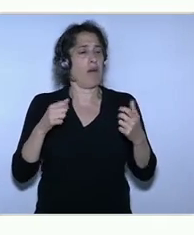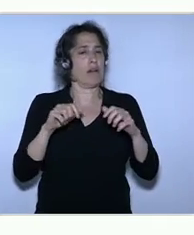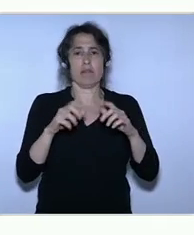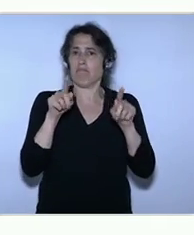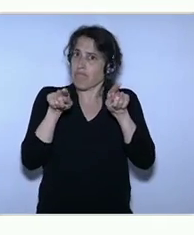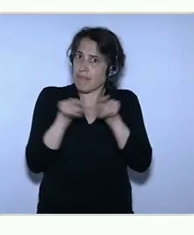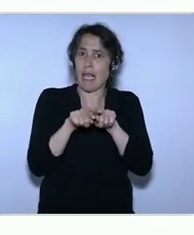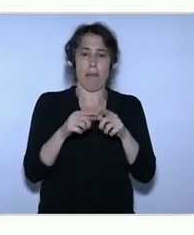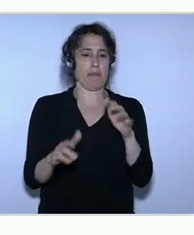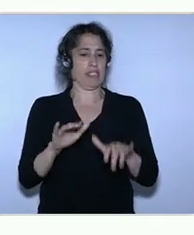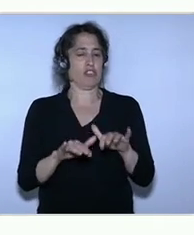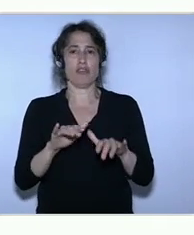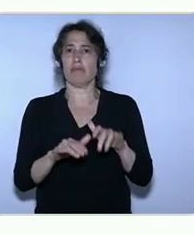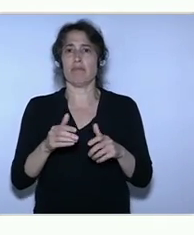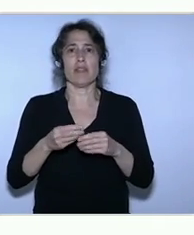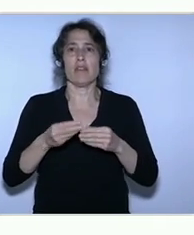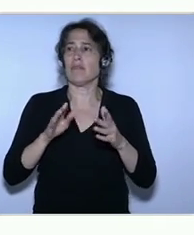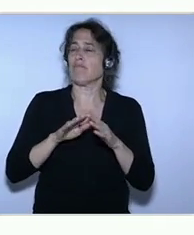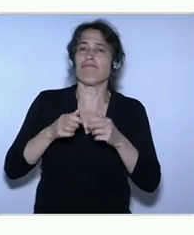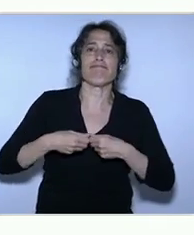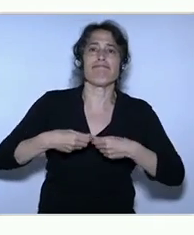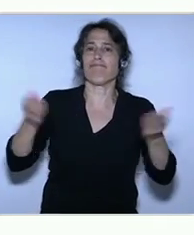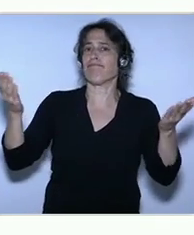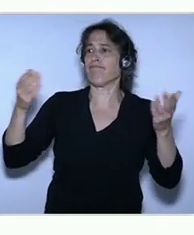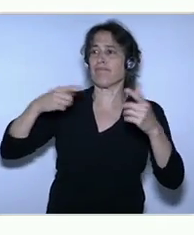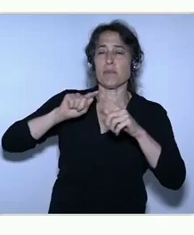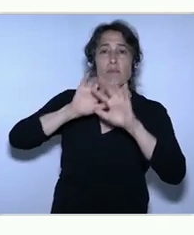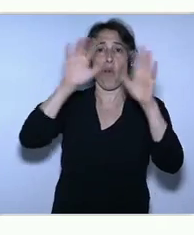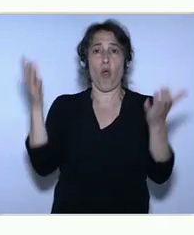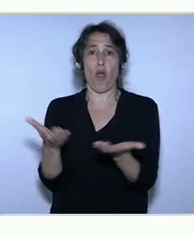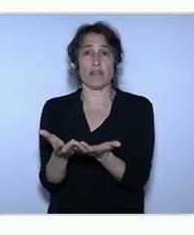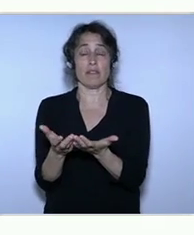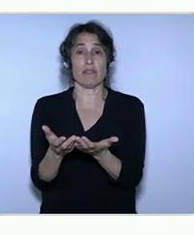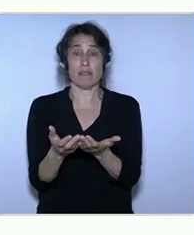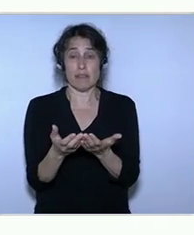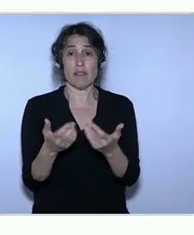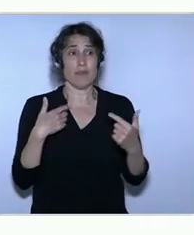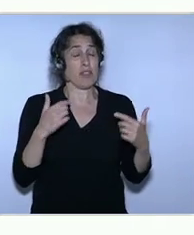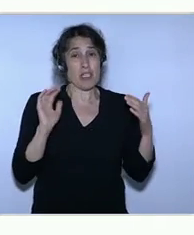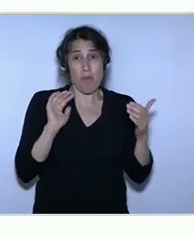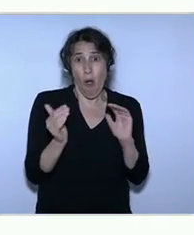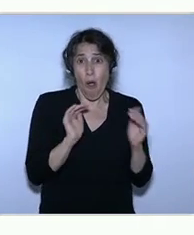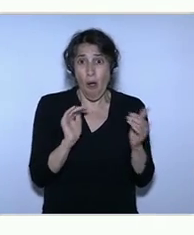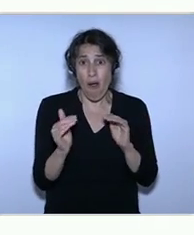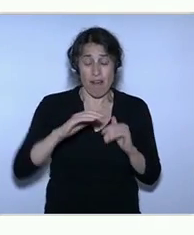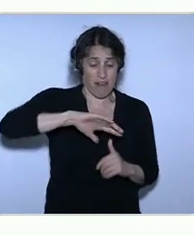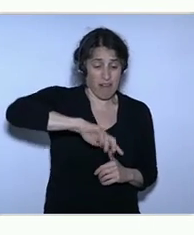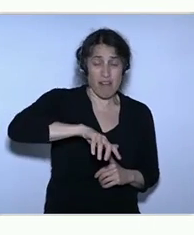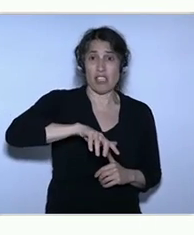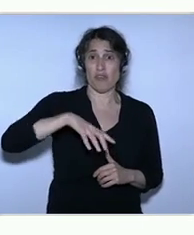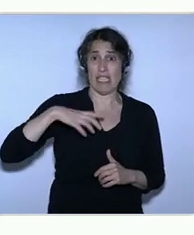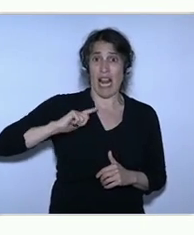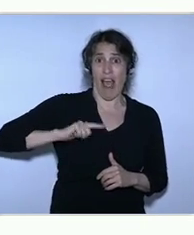so we can't build companies with 10,000 programmers overnight. We need to be very careful where we use this resource,